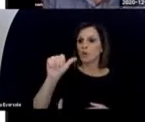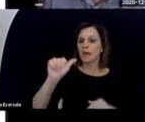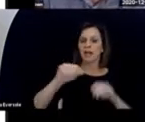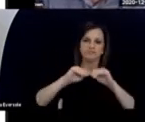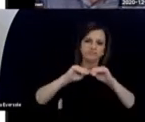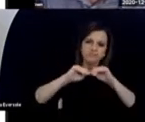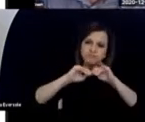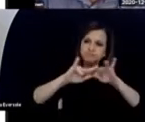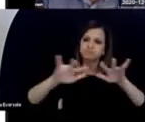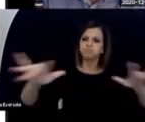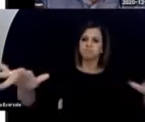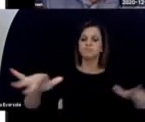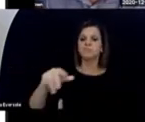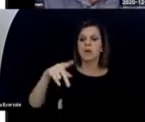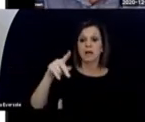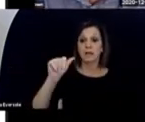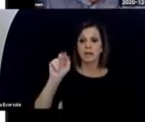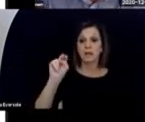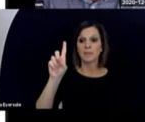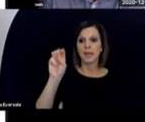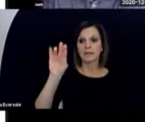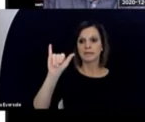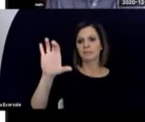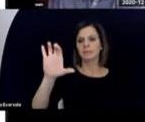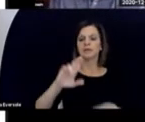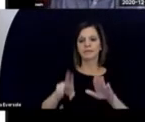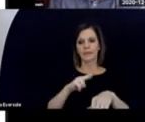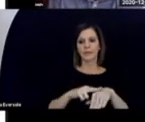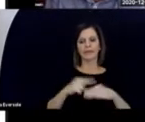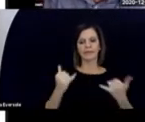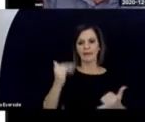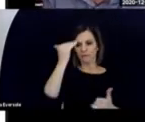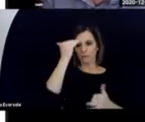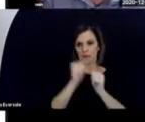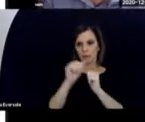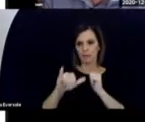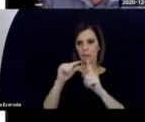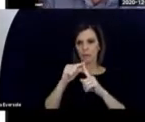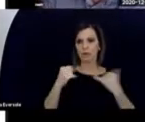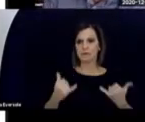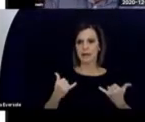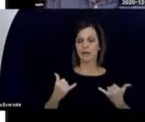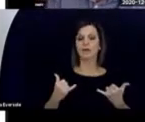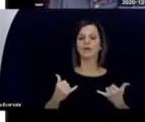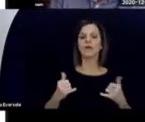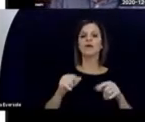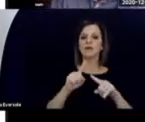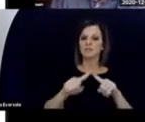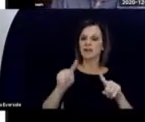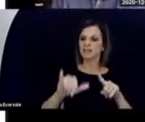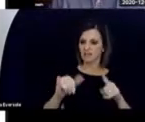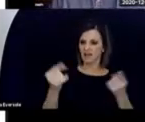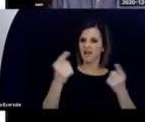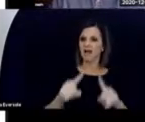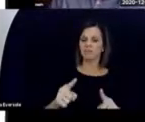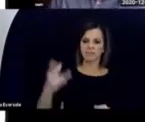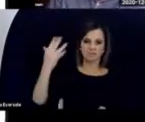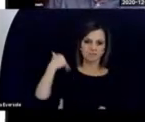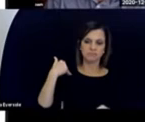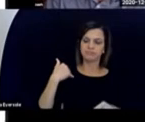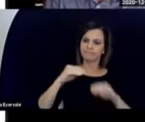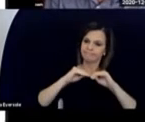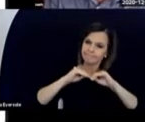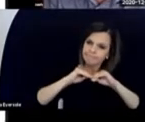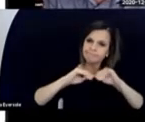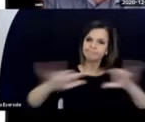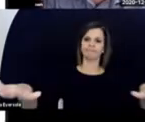epidemic, a pandemic, which we're, of course, we're very familiar with that word these days. And